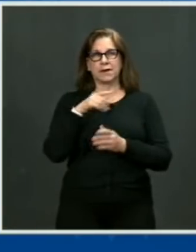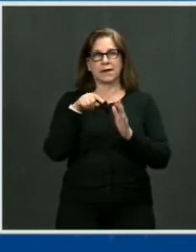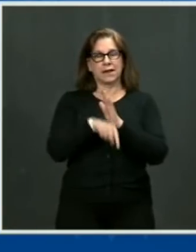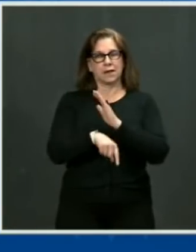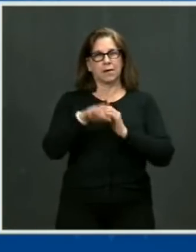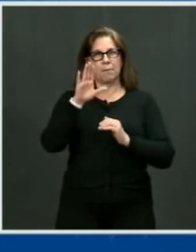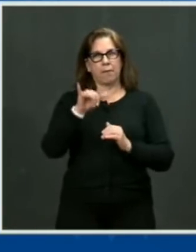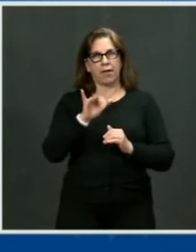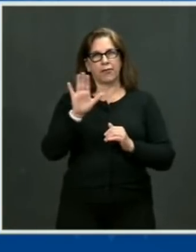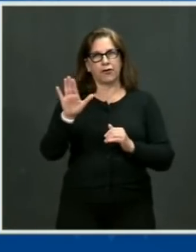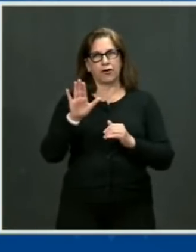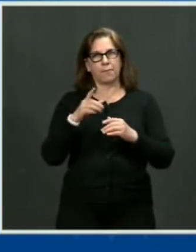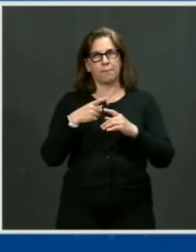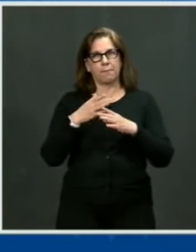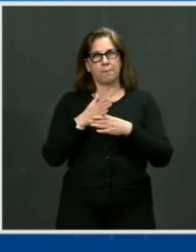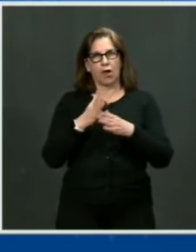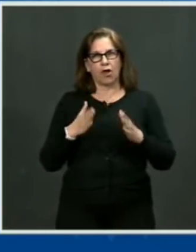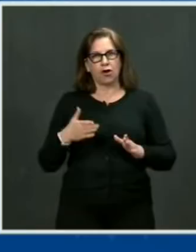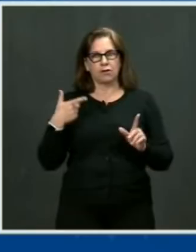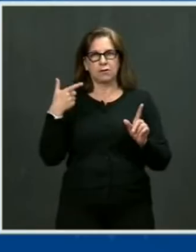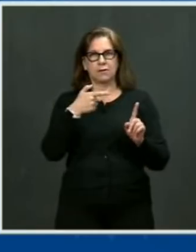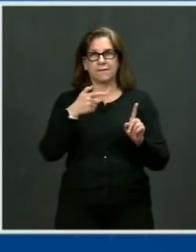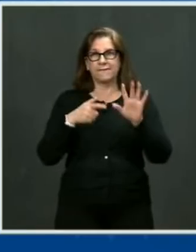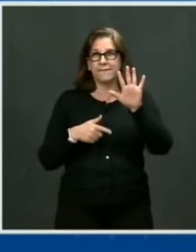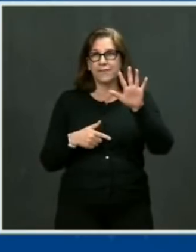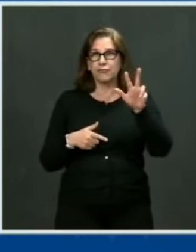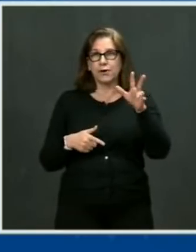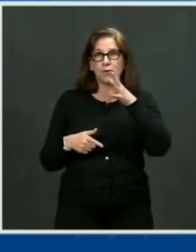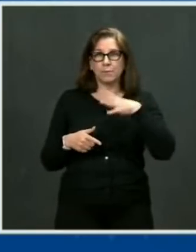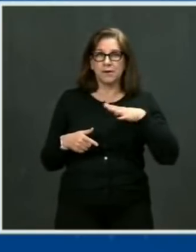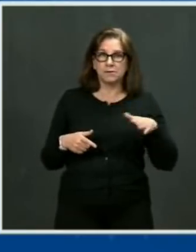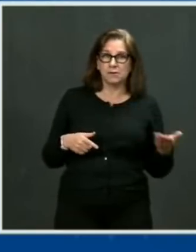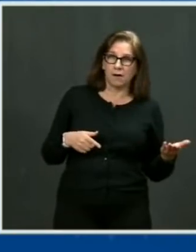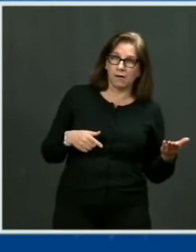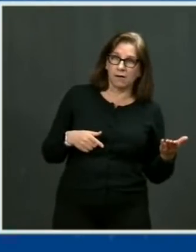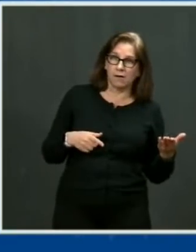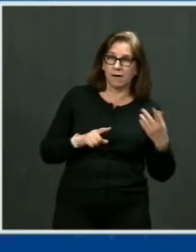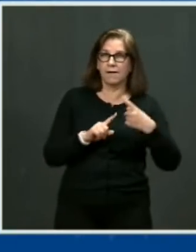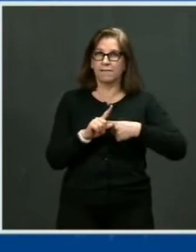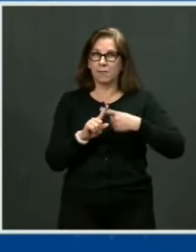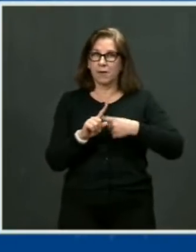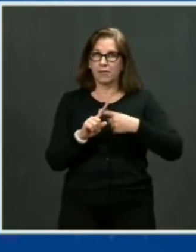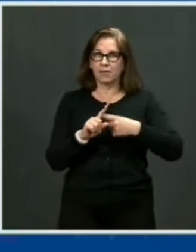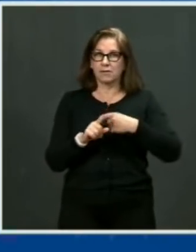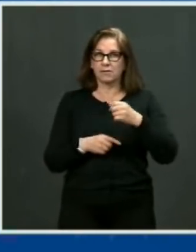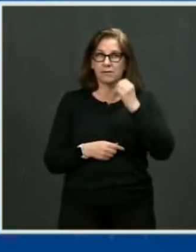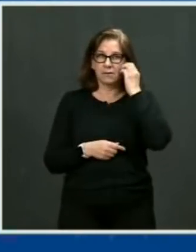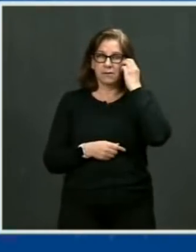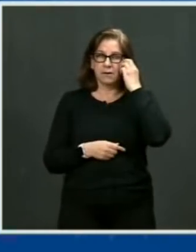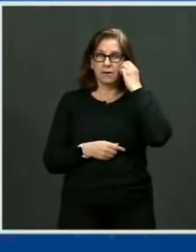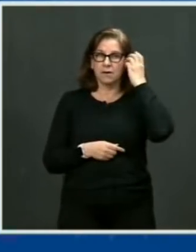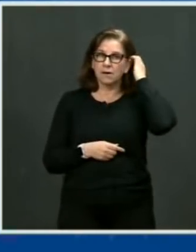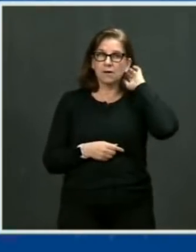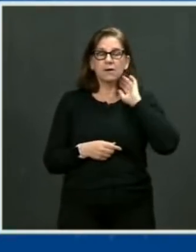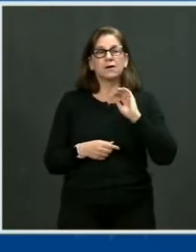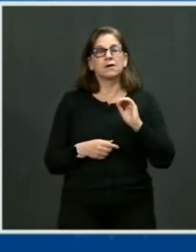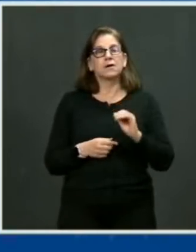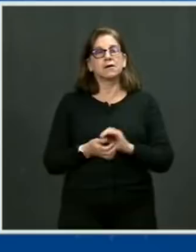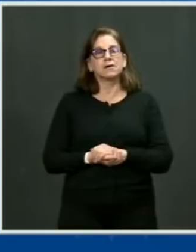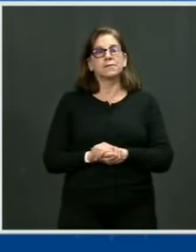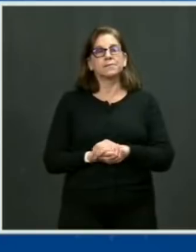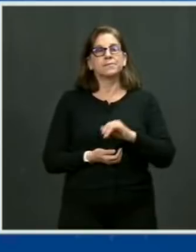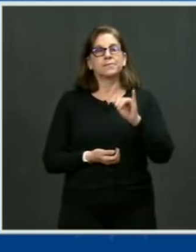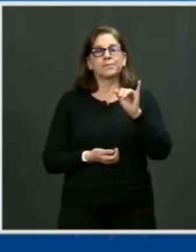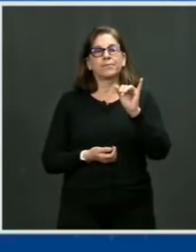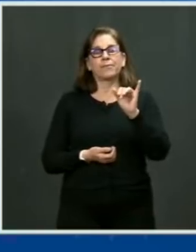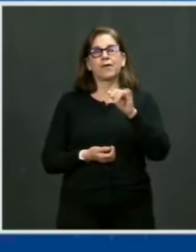I wrote the Violence Against Women Act. It's been a constant struggle to keep it moving. We know red flag laws can have